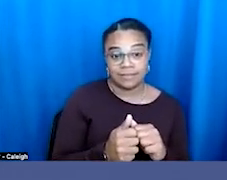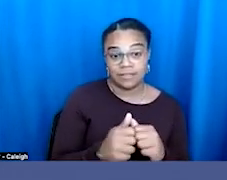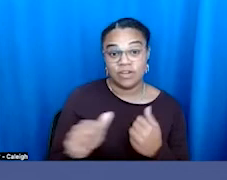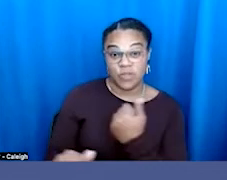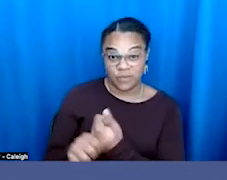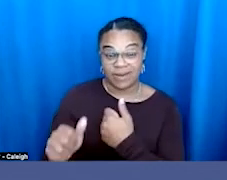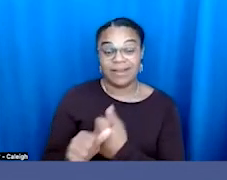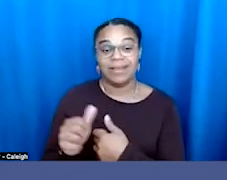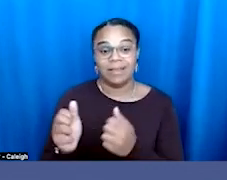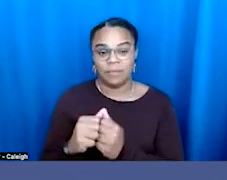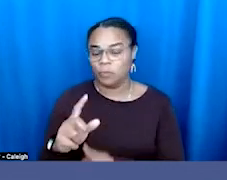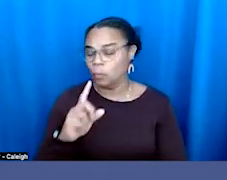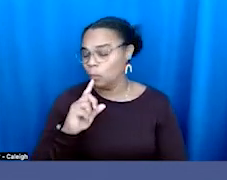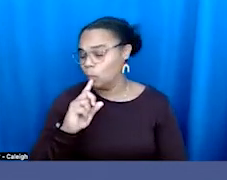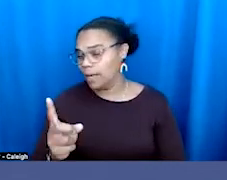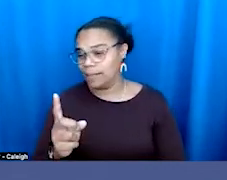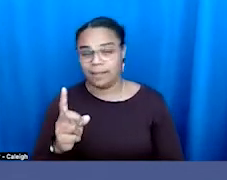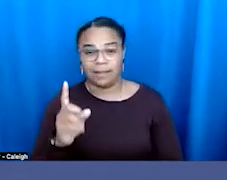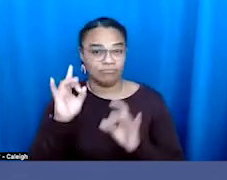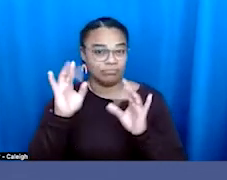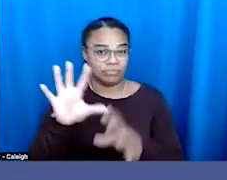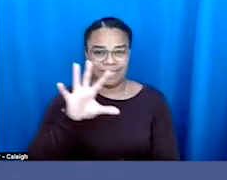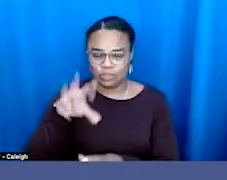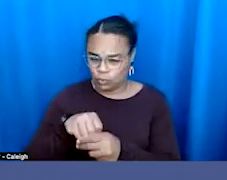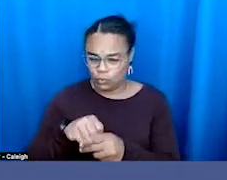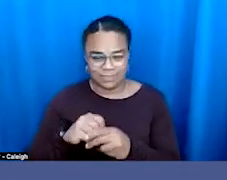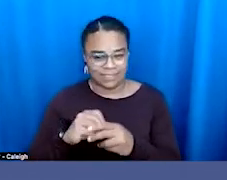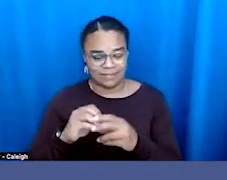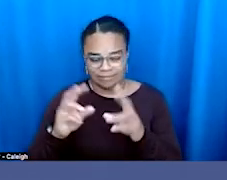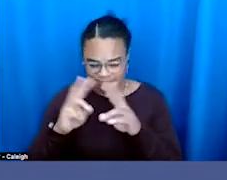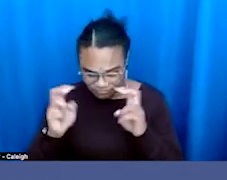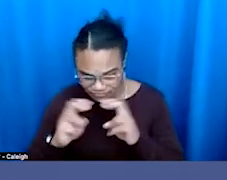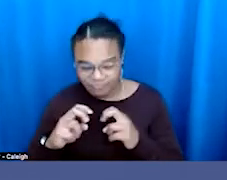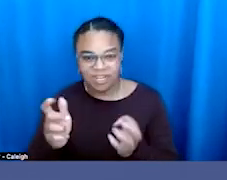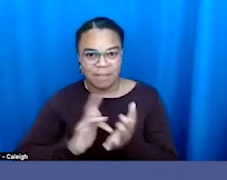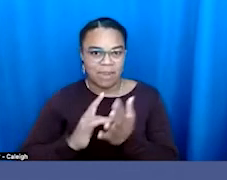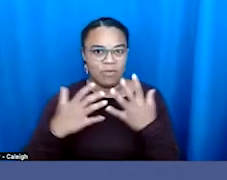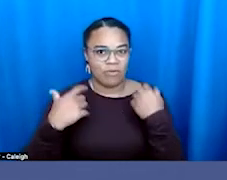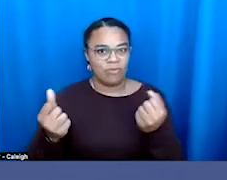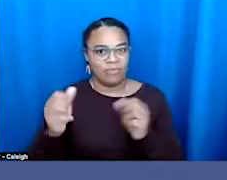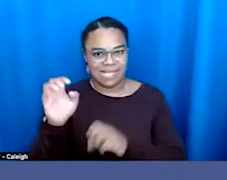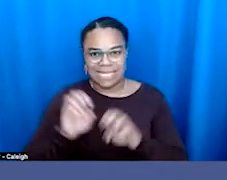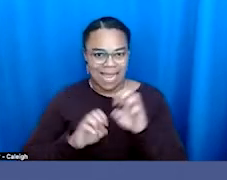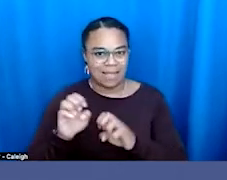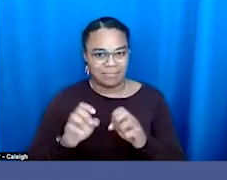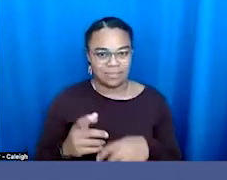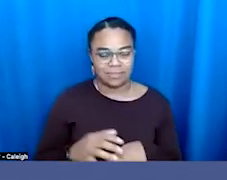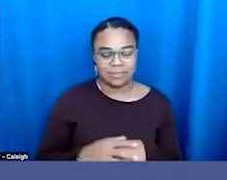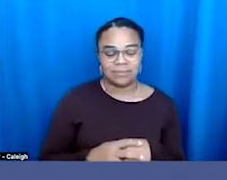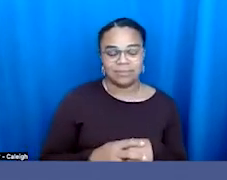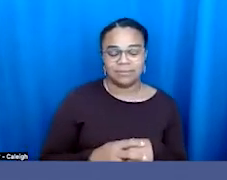them with really intrusive medical exams that were simply retaliatory because